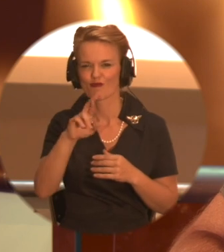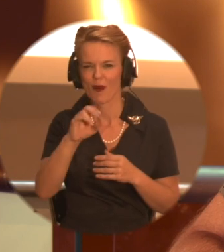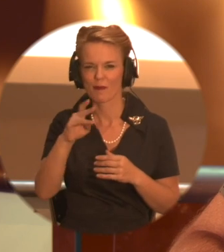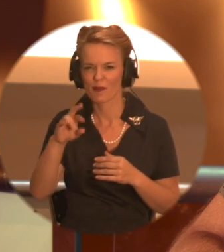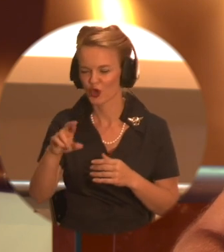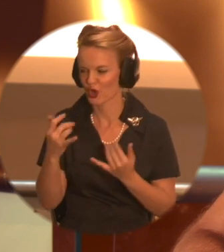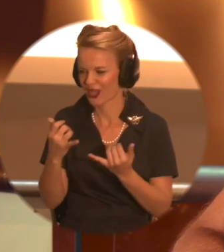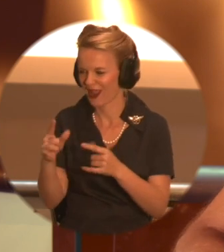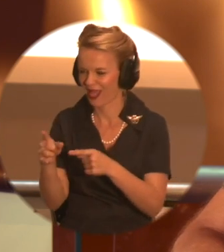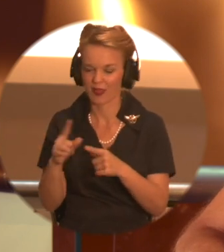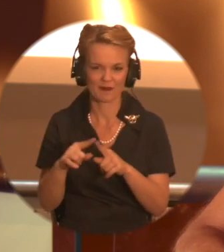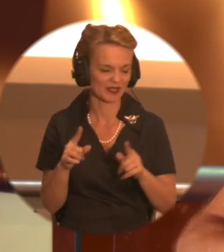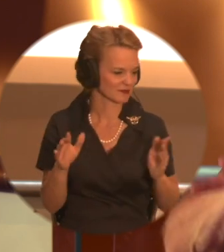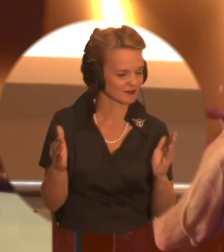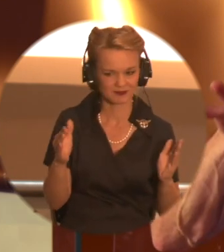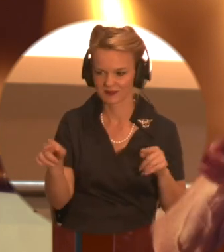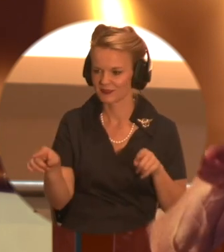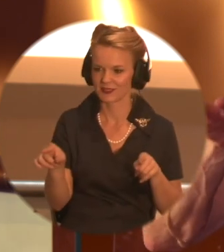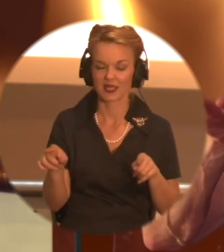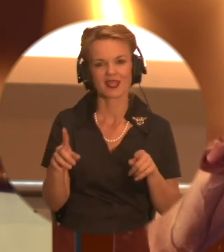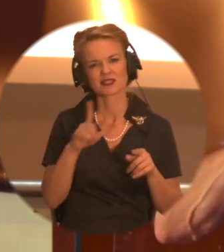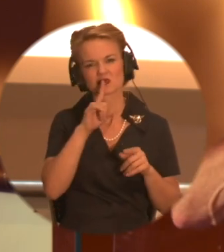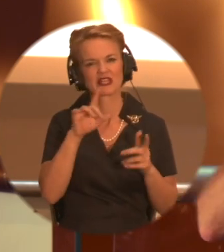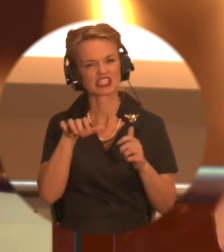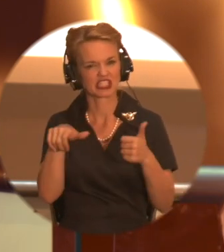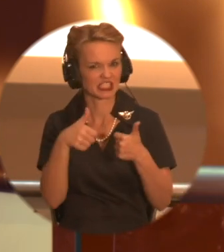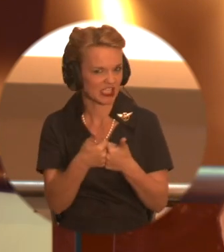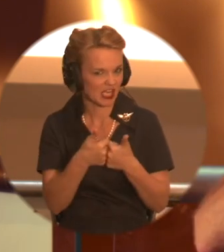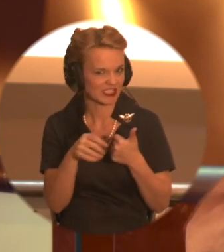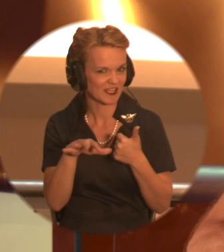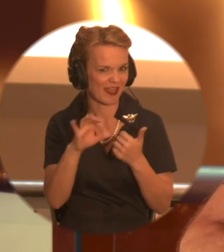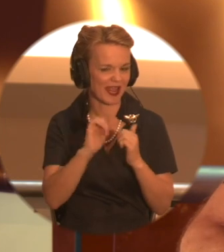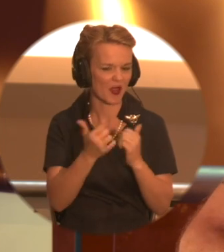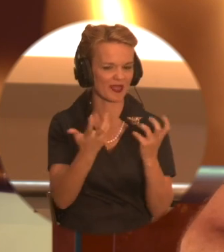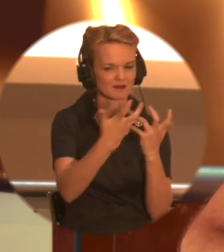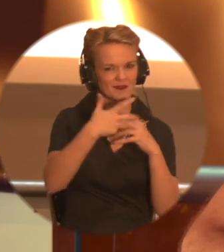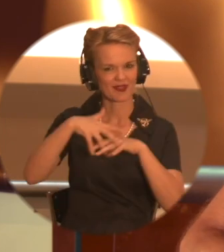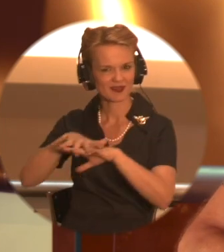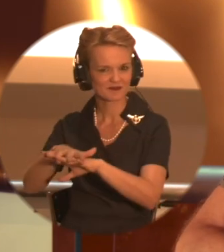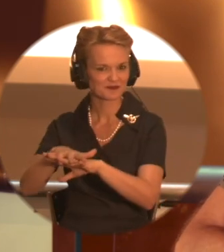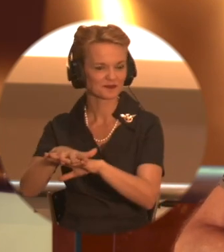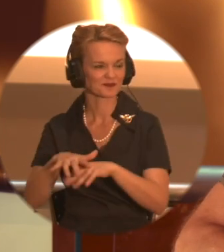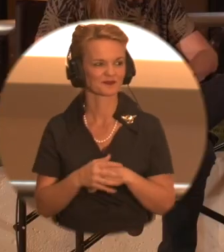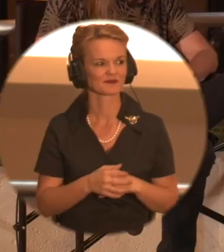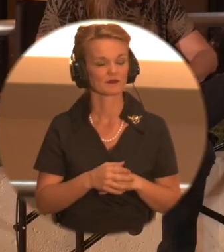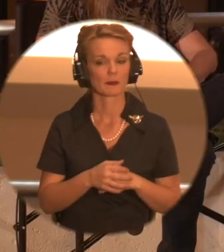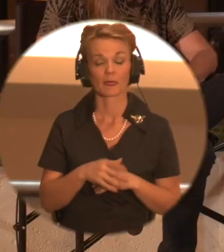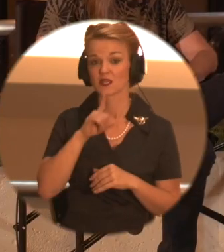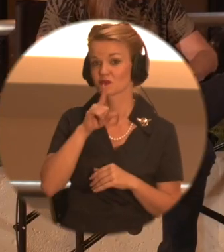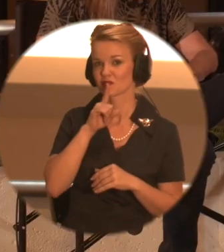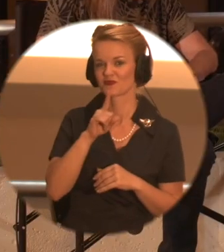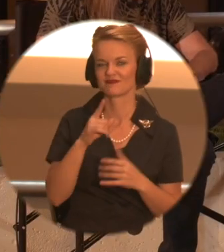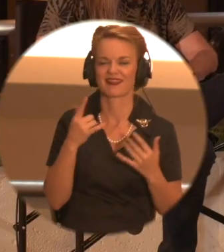Um, but it's a challenge, you know, and there's a lot of finding that, that place where it all comes together. That's true. That's true. Uh, can sit